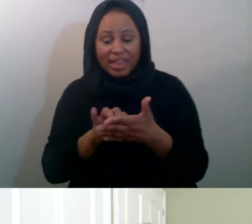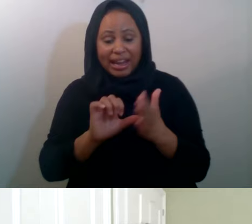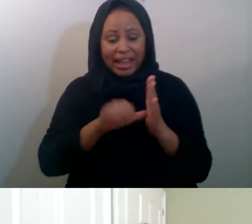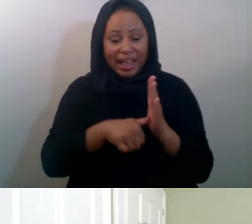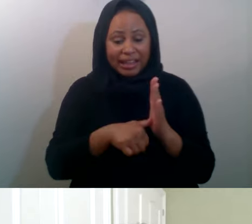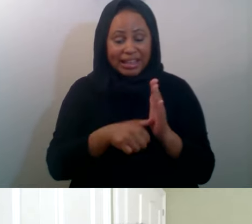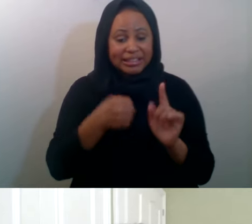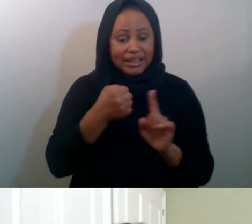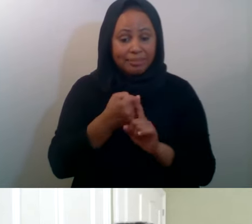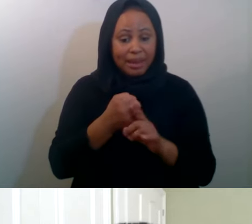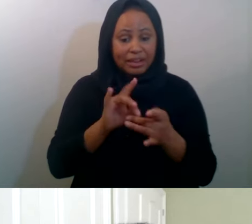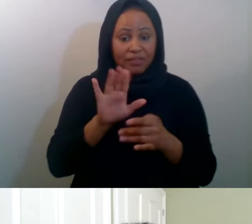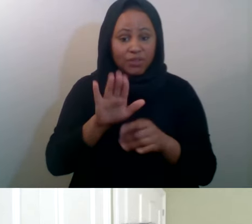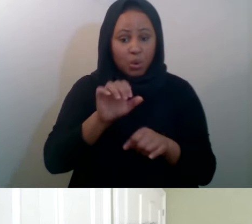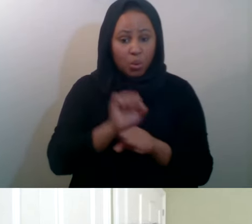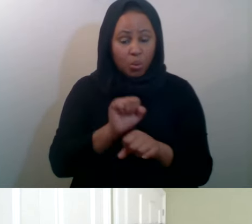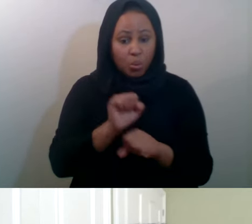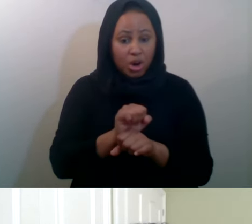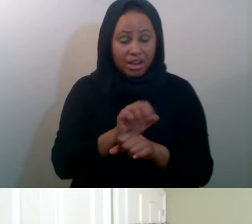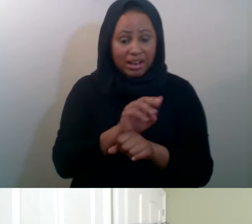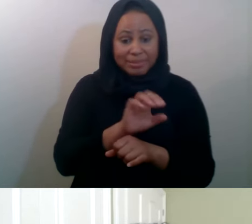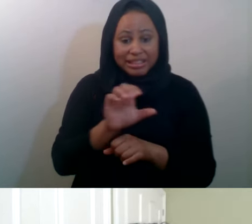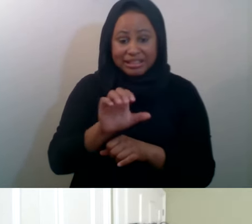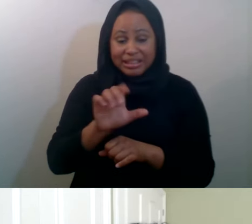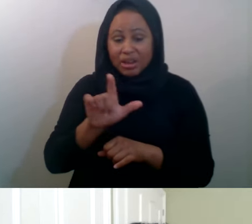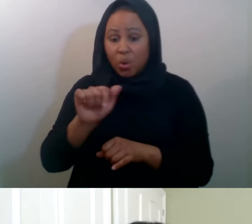with MCC or a man, you launched good.